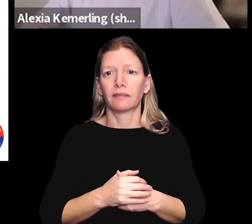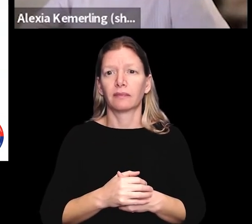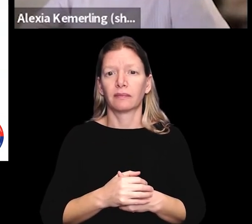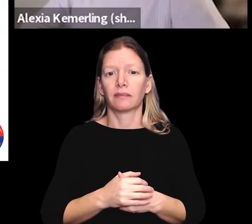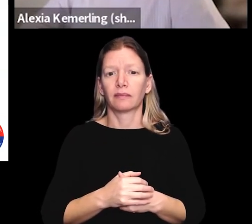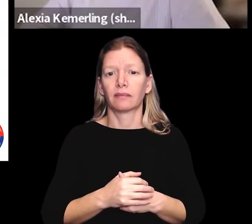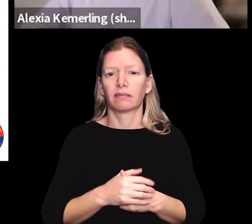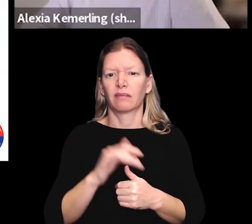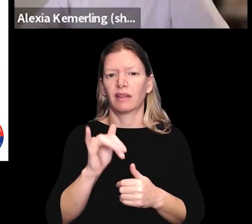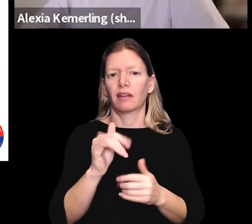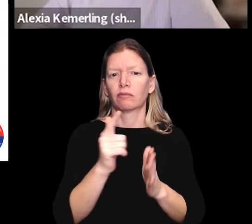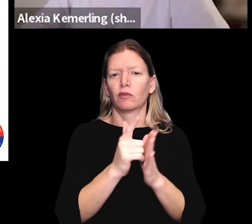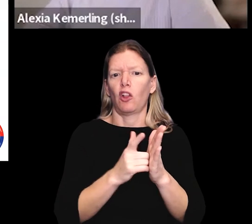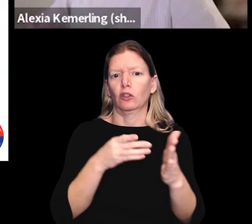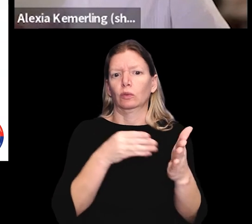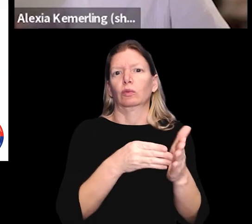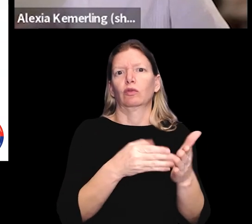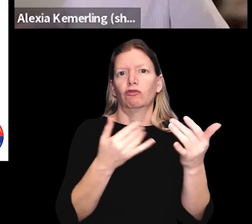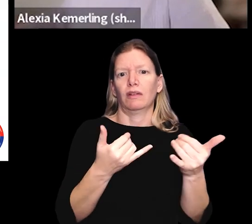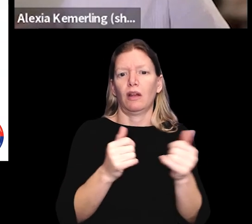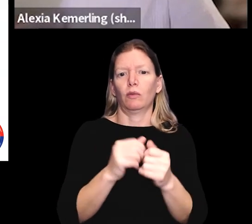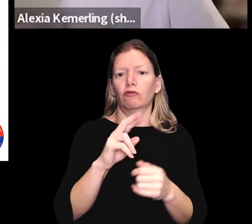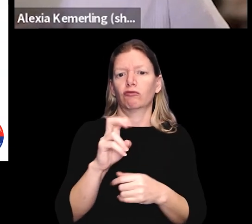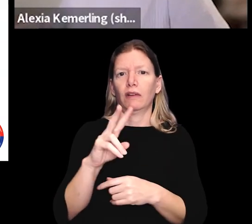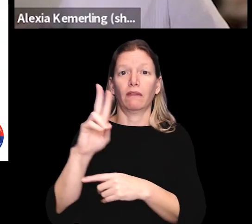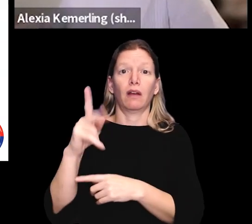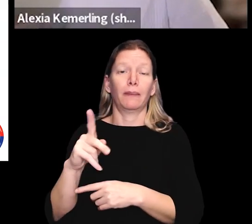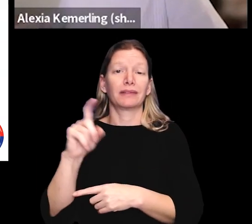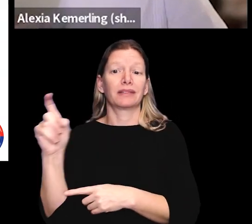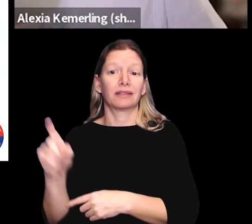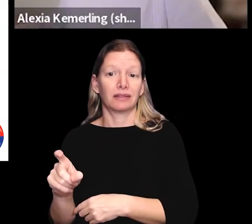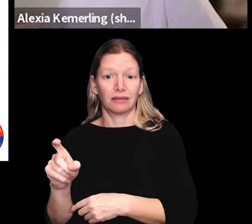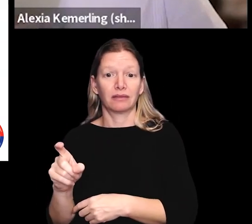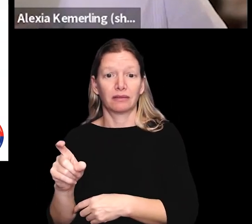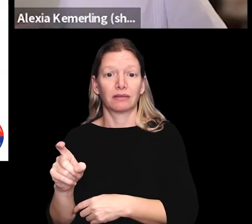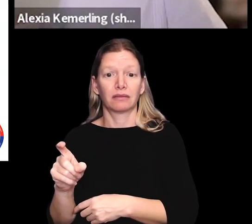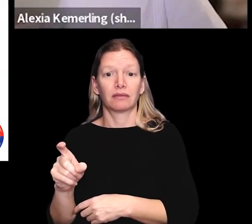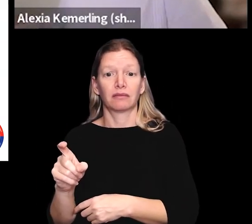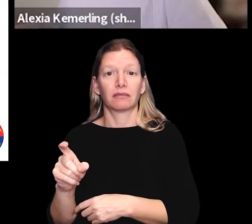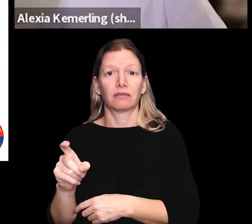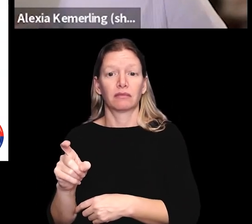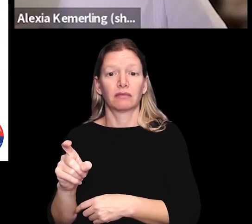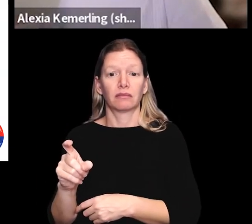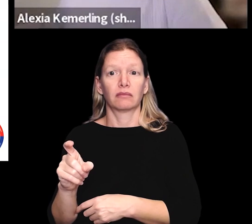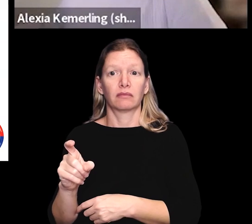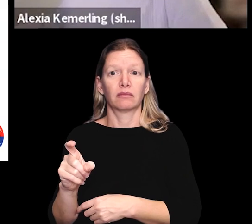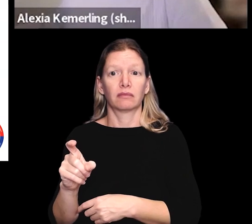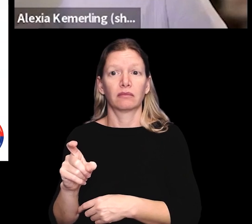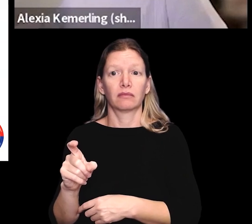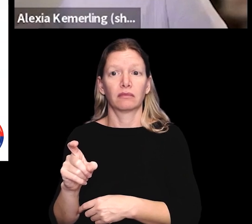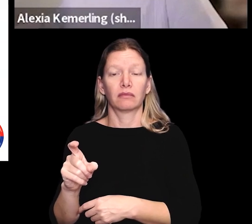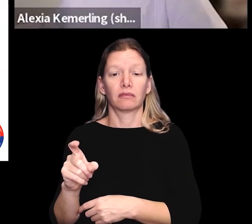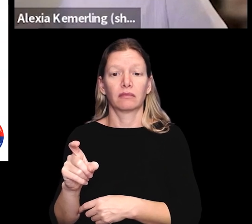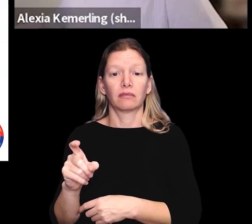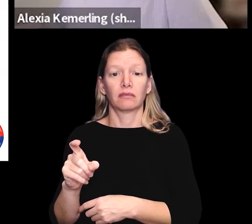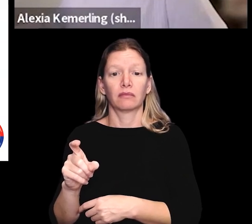in 2021, but that is in a lawsuit right